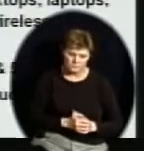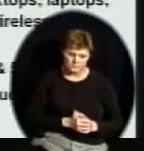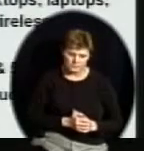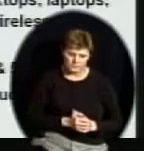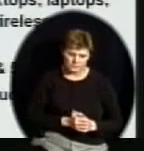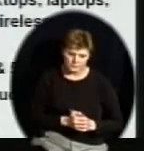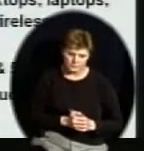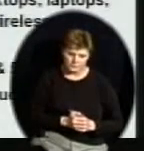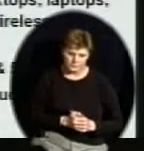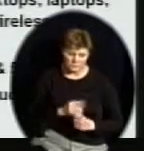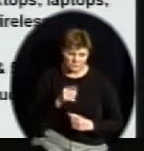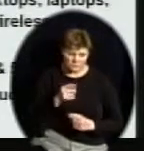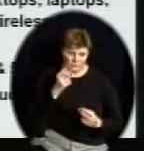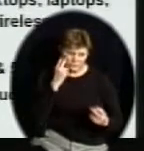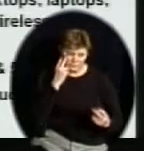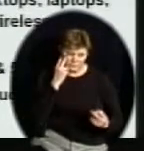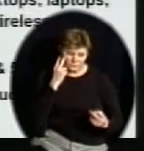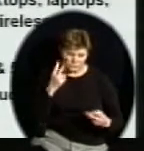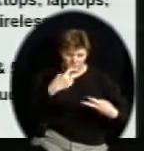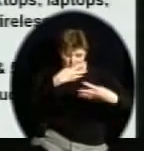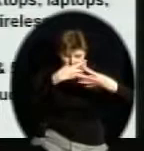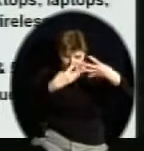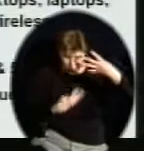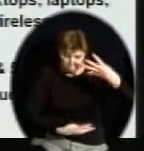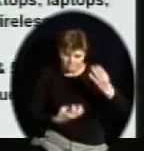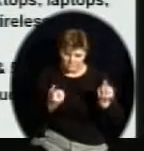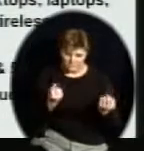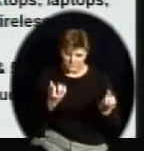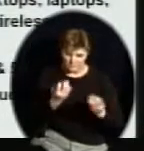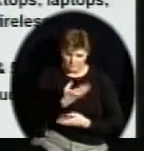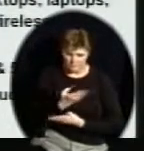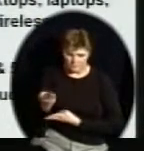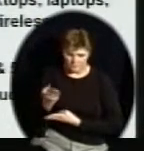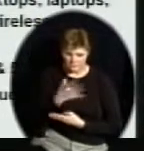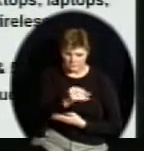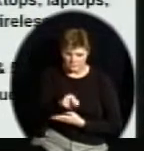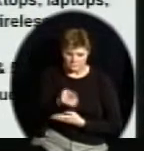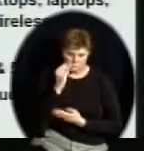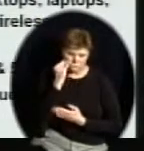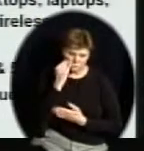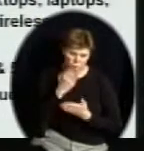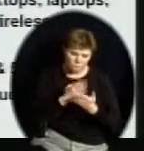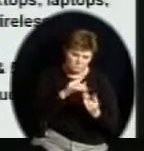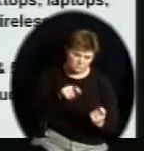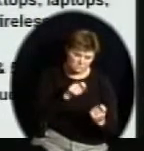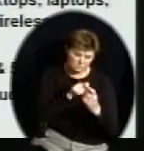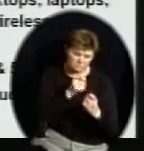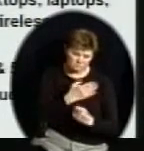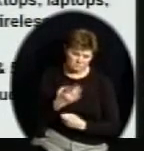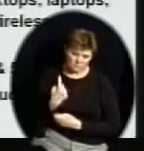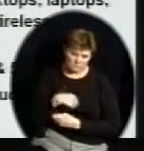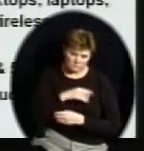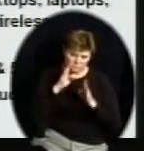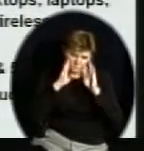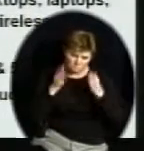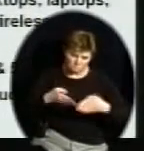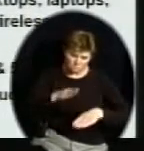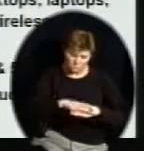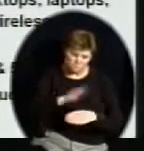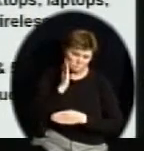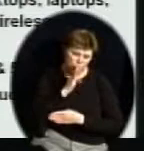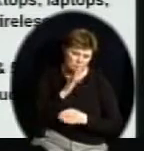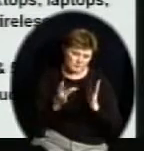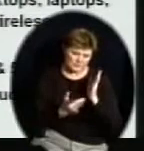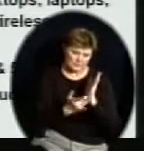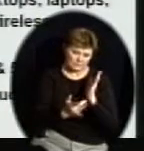lot on that screen. I think as you look at it and look at some of the specifics, as you know that technology is an integral part of our organization for both